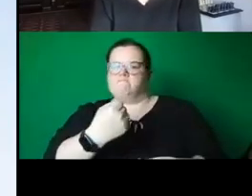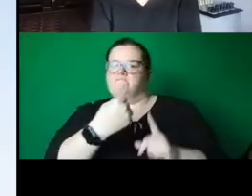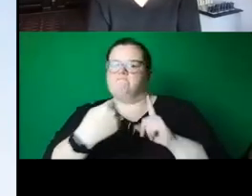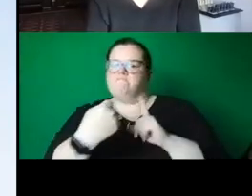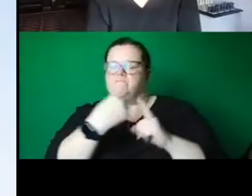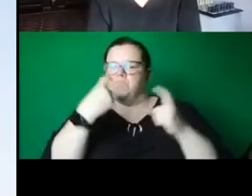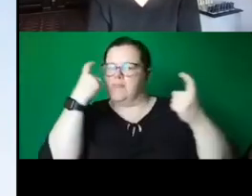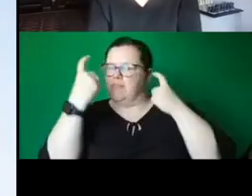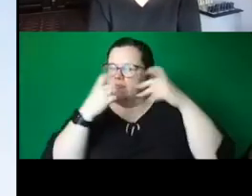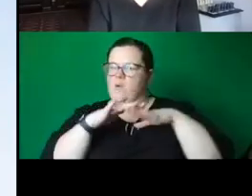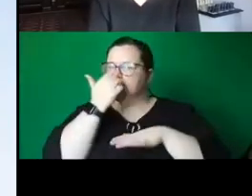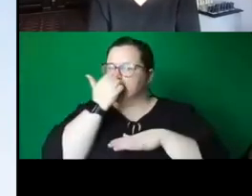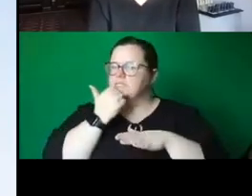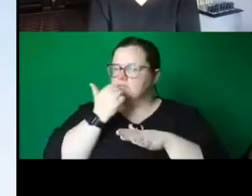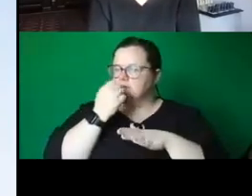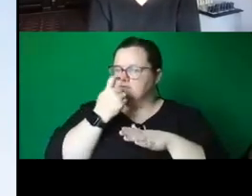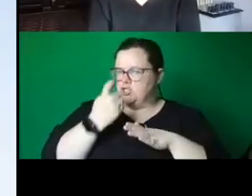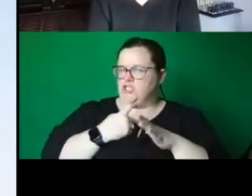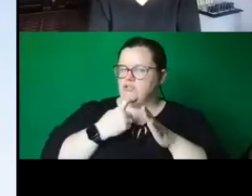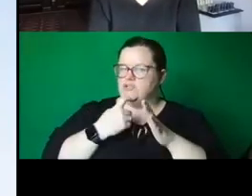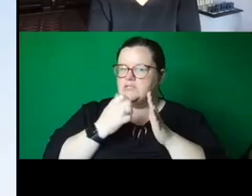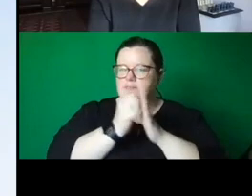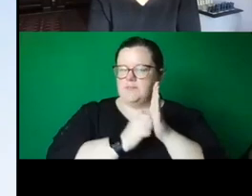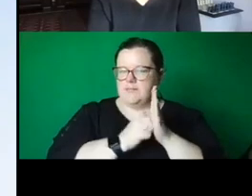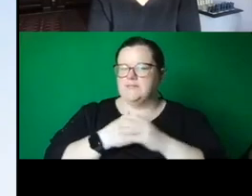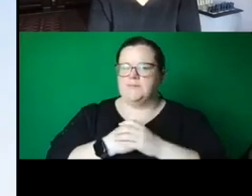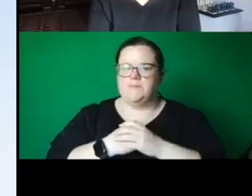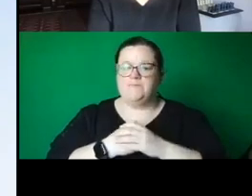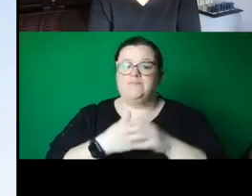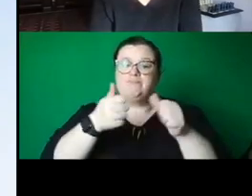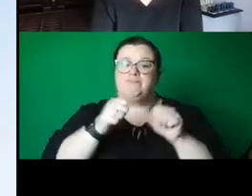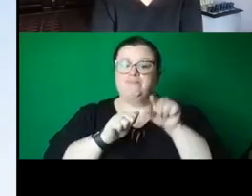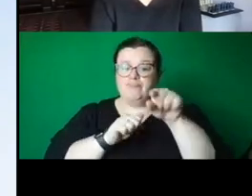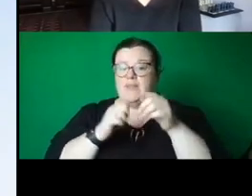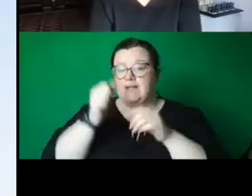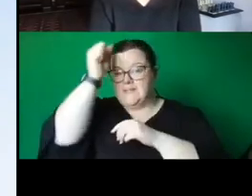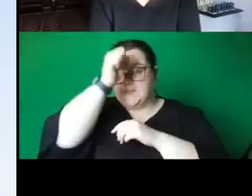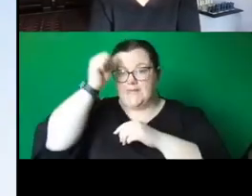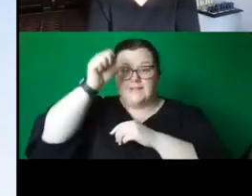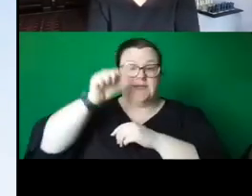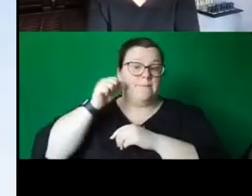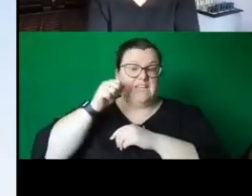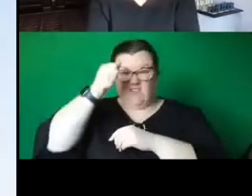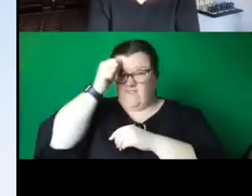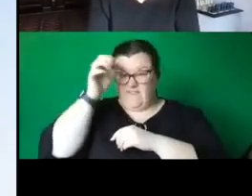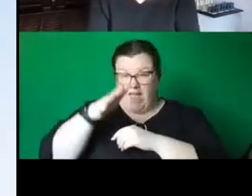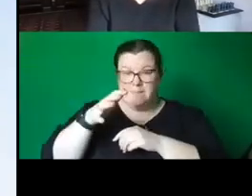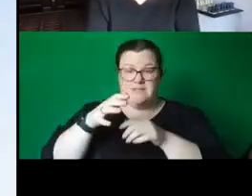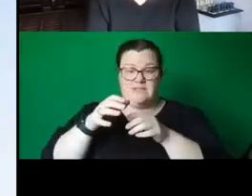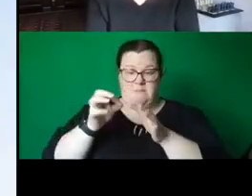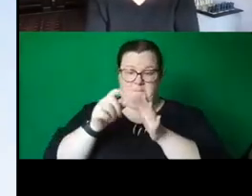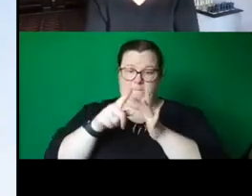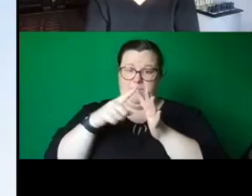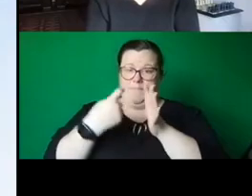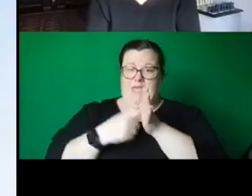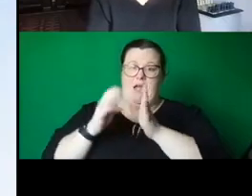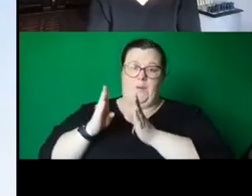was called Safeguard and installed on St Kilda Beach near the famous pier. Ridiculously out of place, trying to look like a city viewfinder for